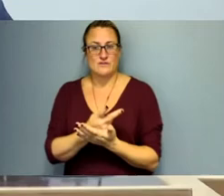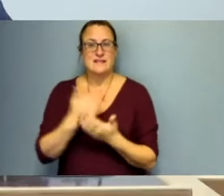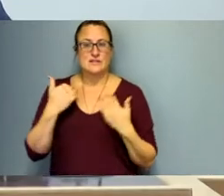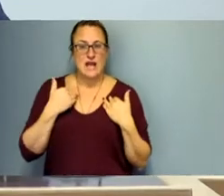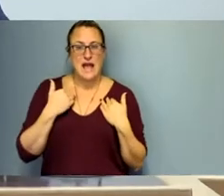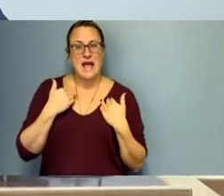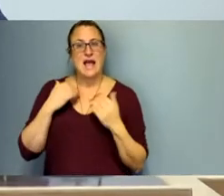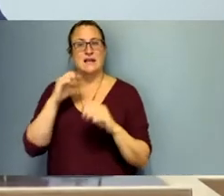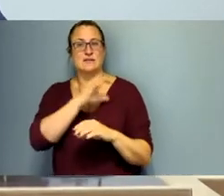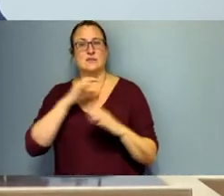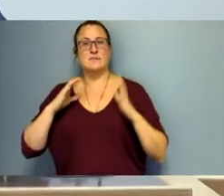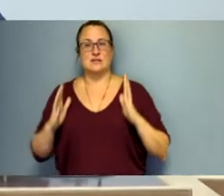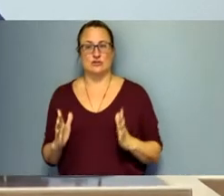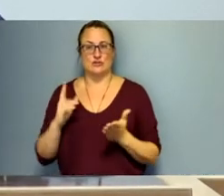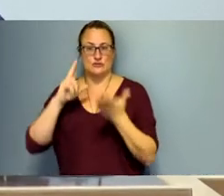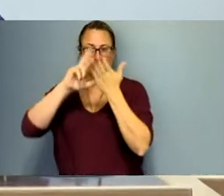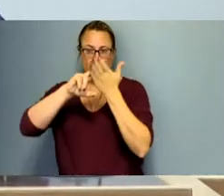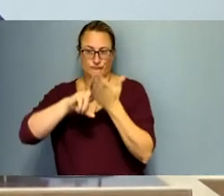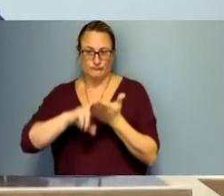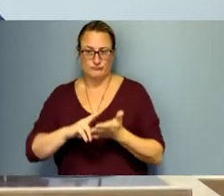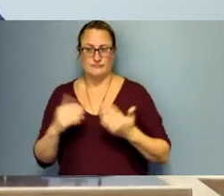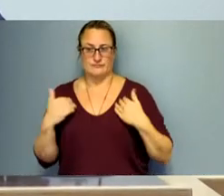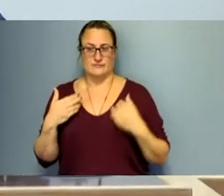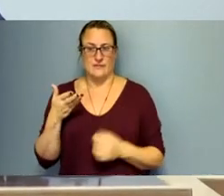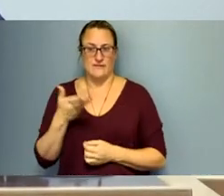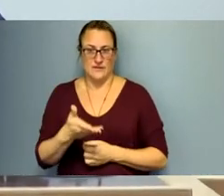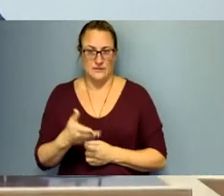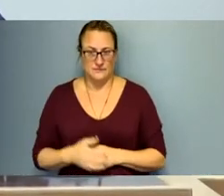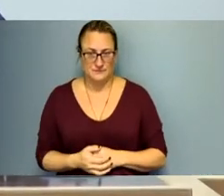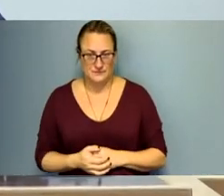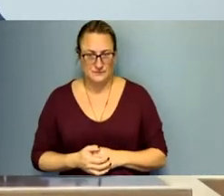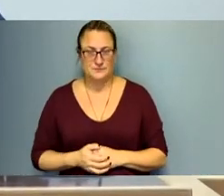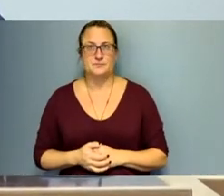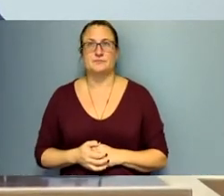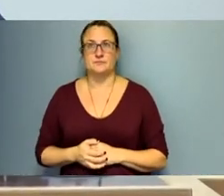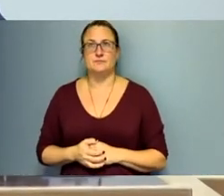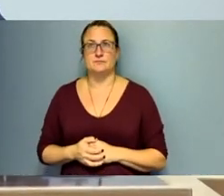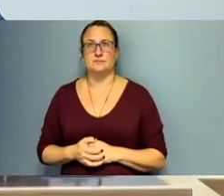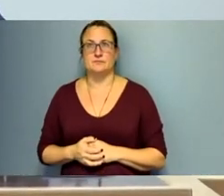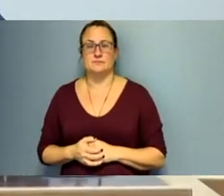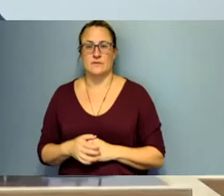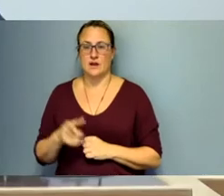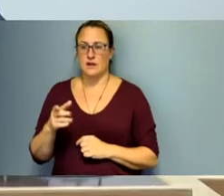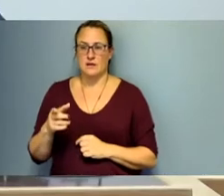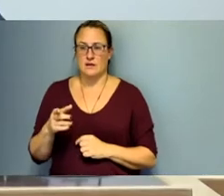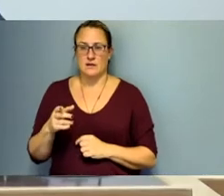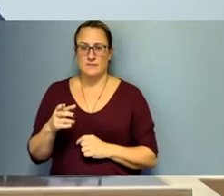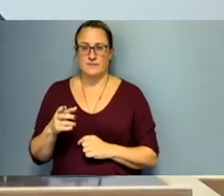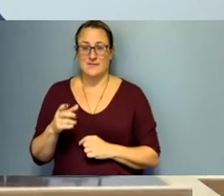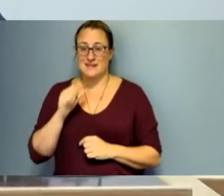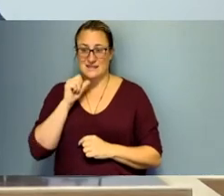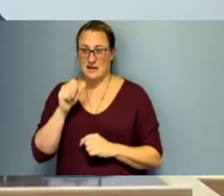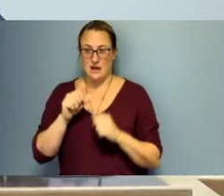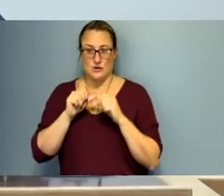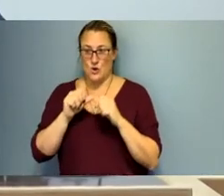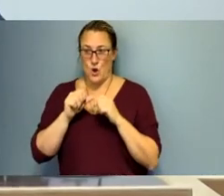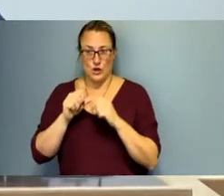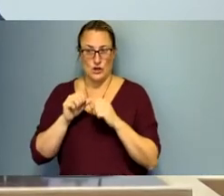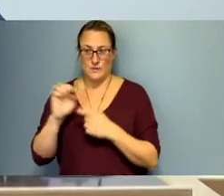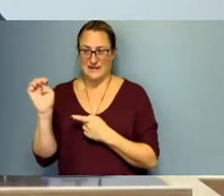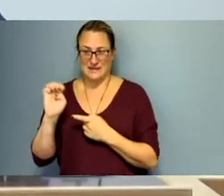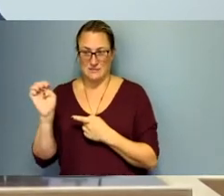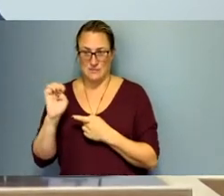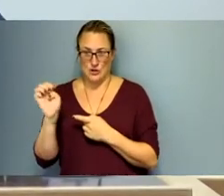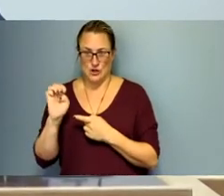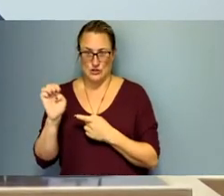of commissioners um what the um and you'll see that is not an ongoing emergency that is simply declared for uh